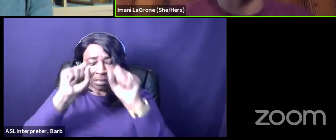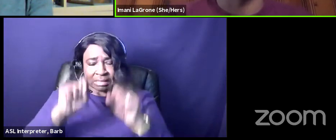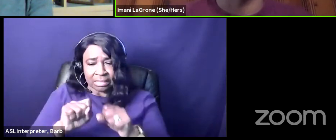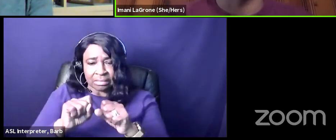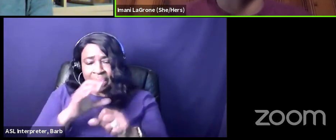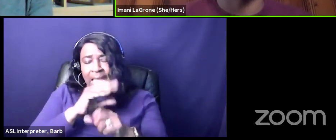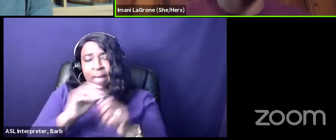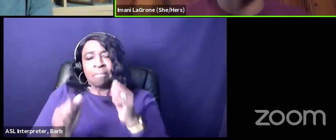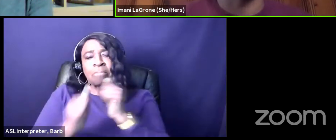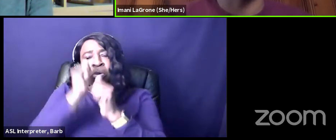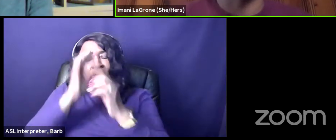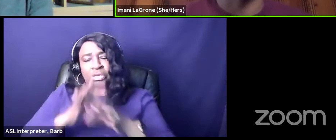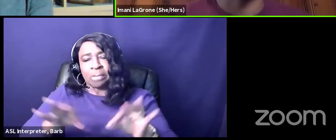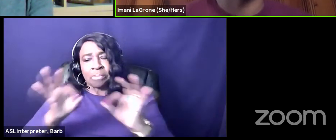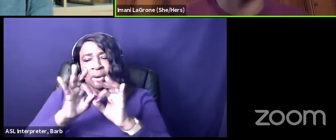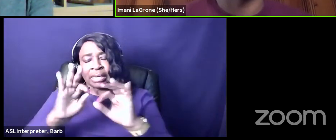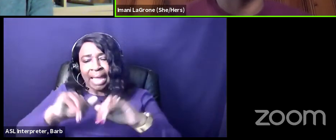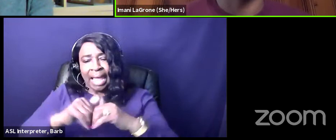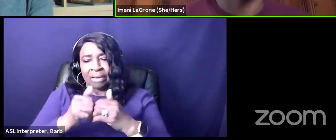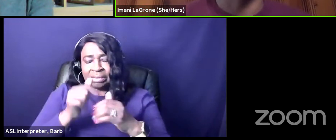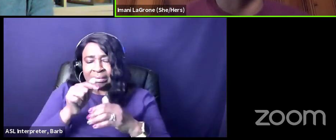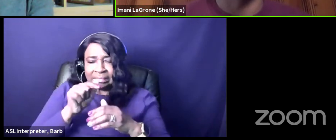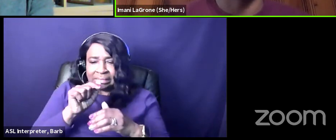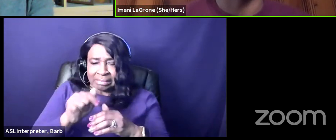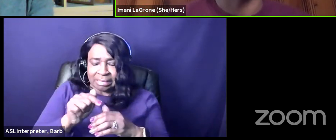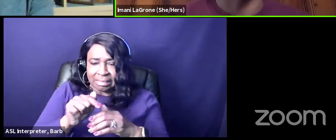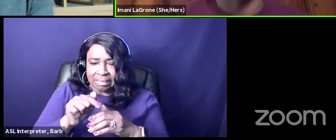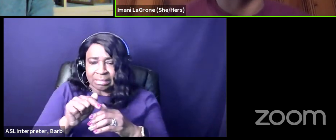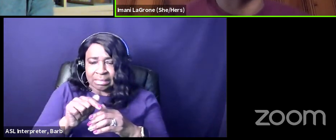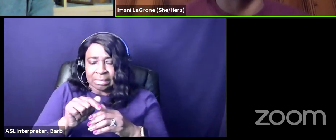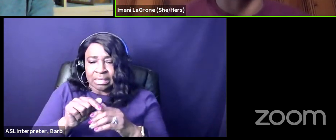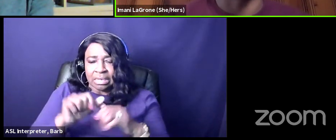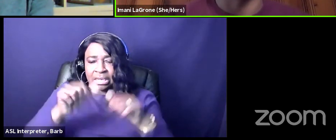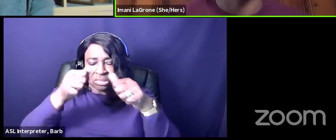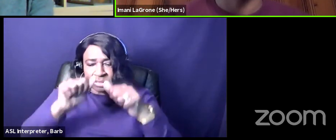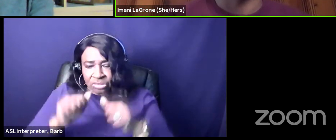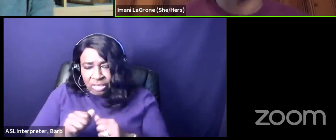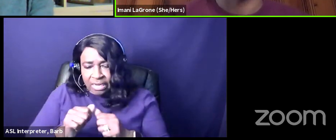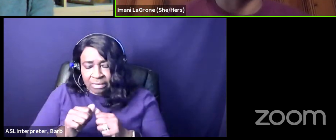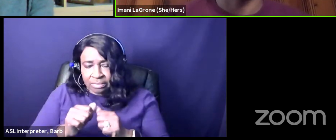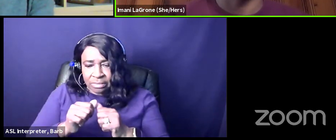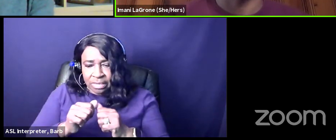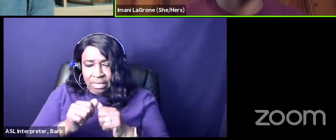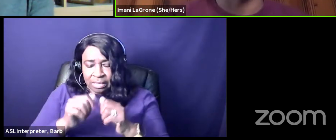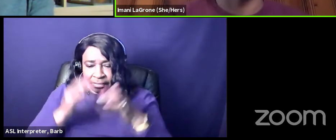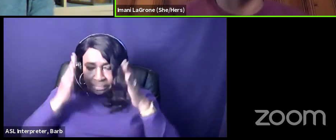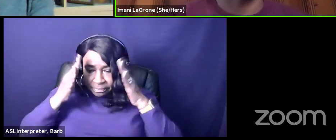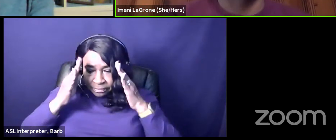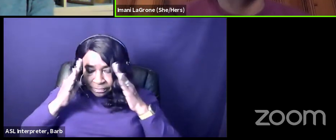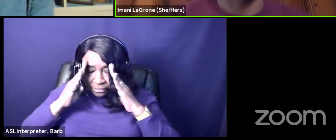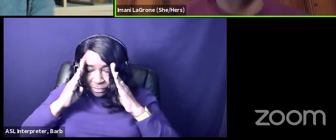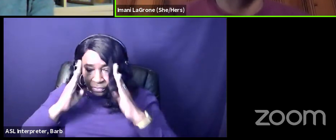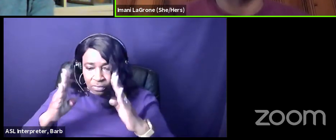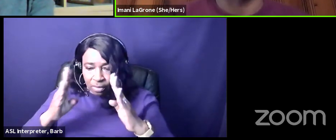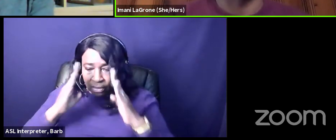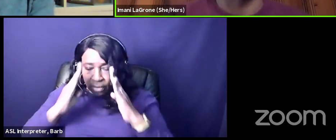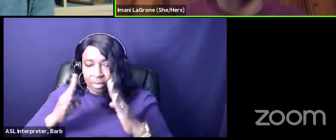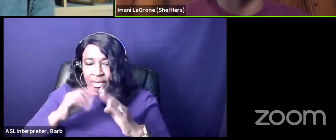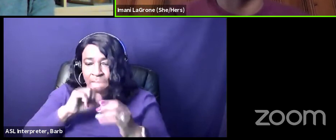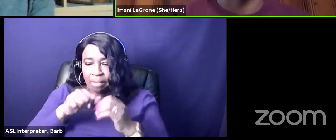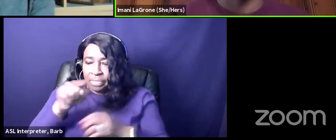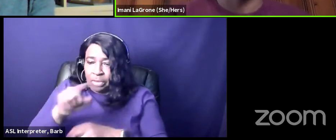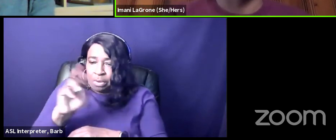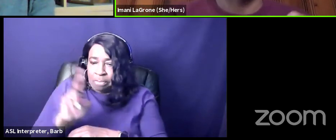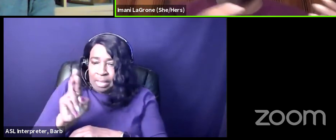importantly how does this shape how you mentioned this sort of narrow scope about the republican party and sort of how that plays a role specifically in how you